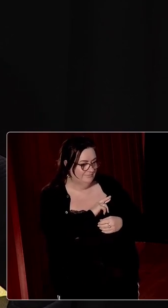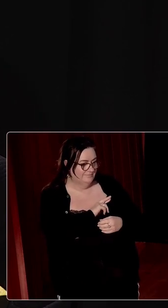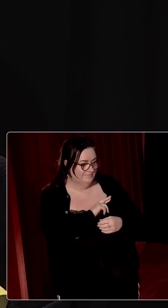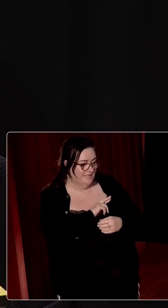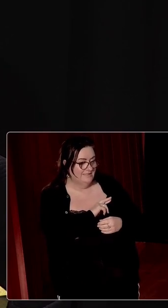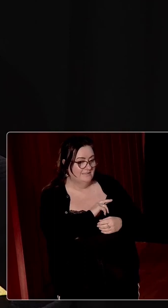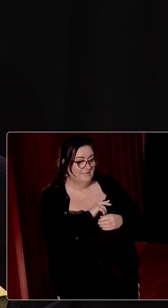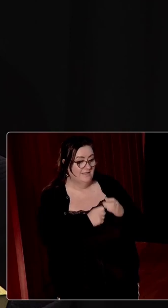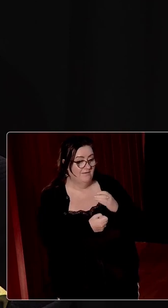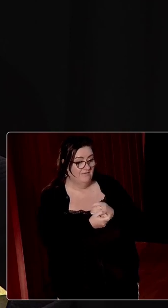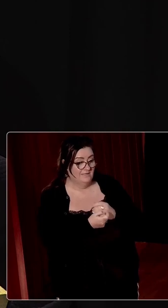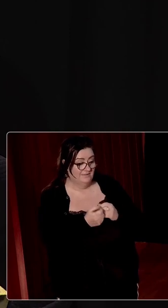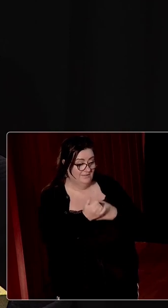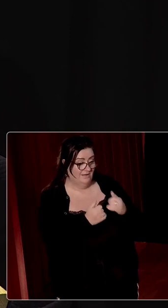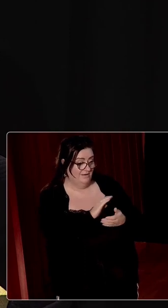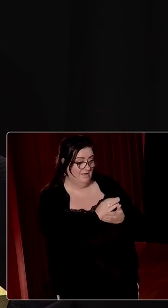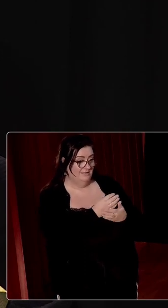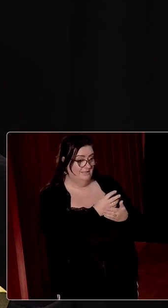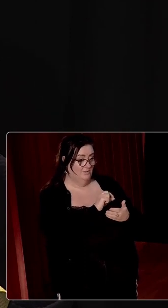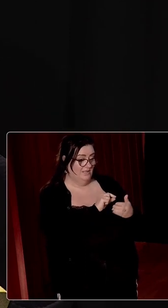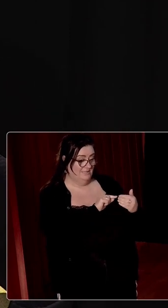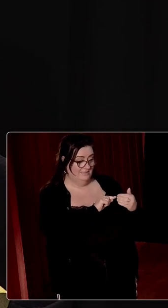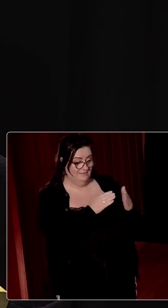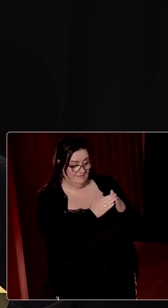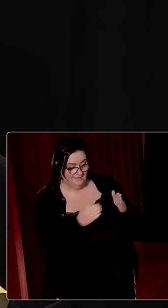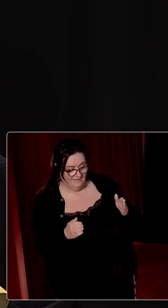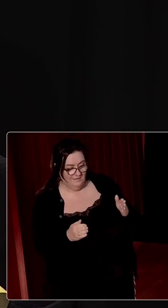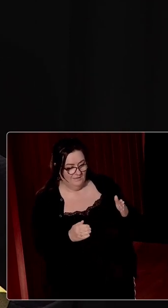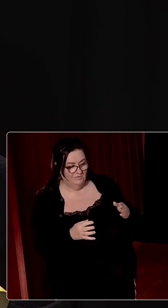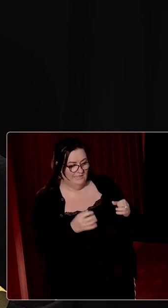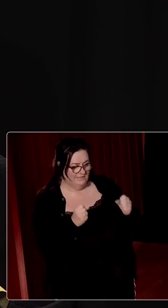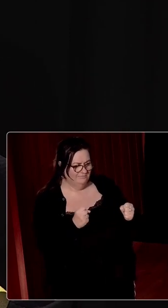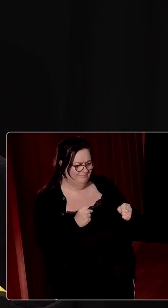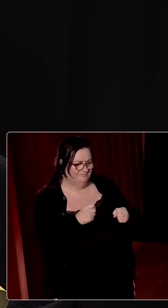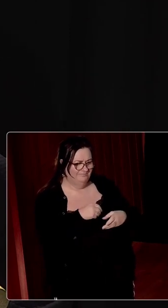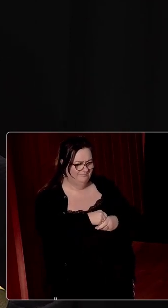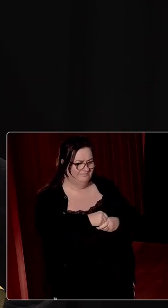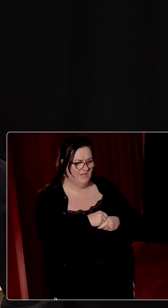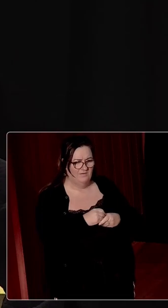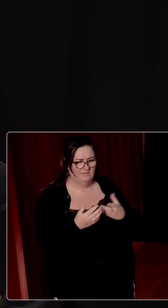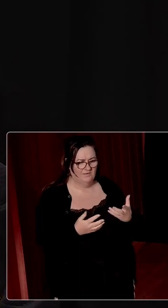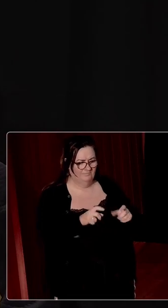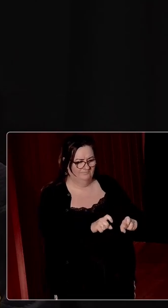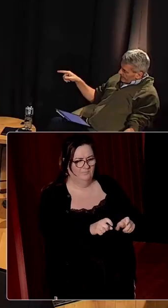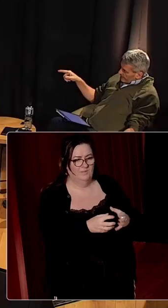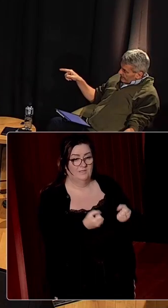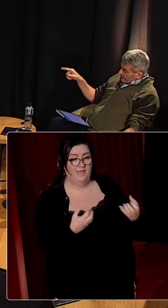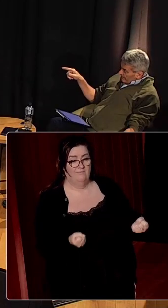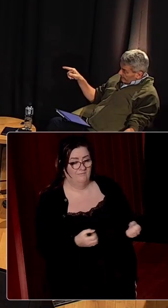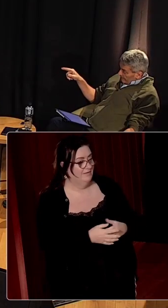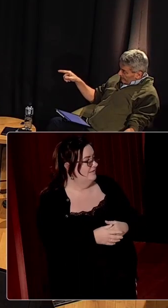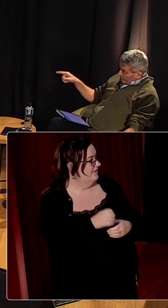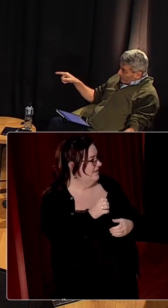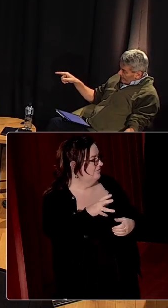of the years that we're looking at, the early 1920s, really emboldened that sense of sitting on what you have. And Craig was